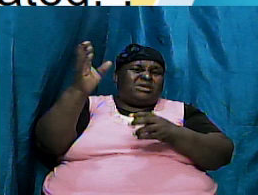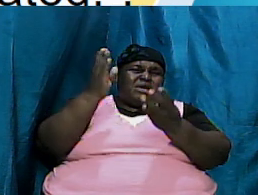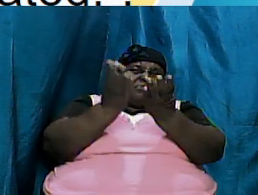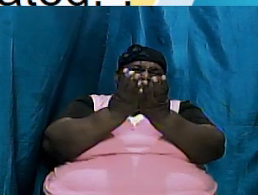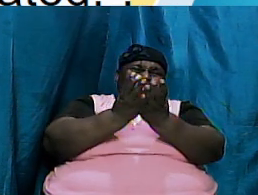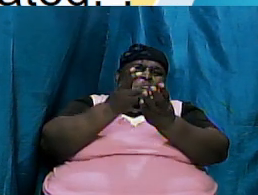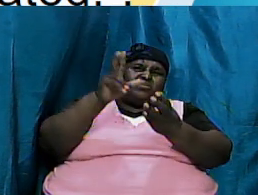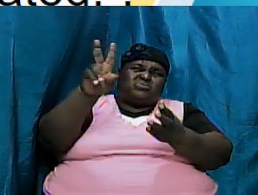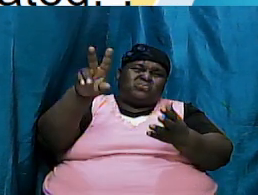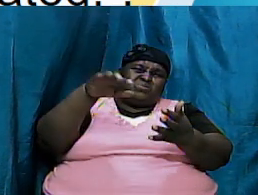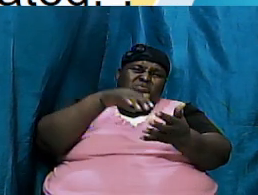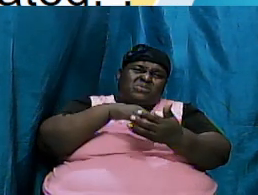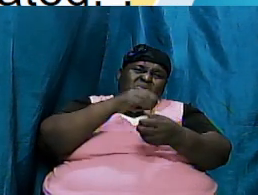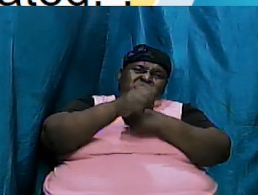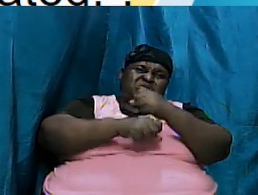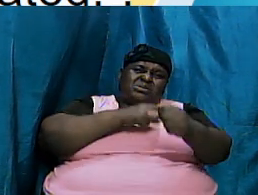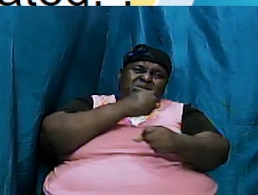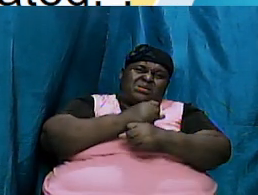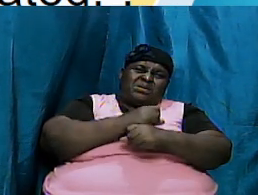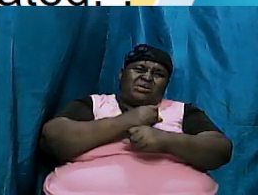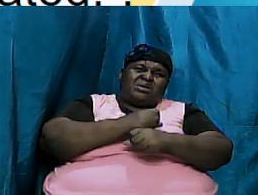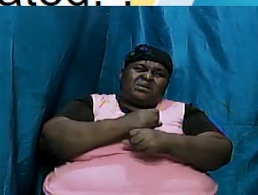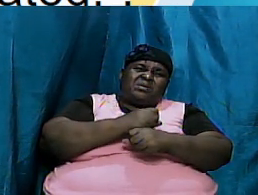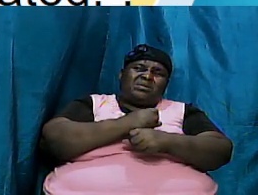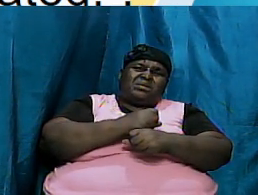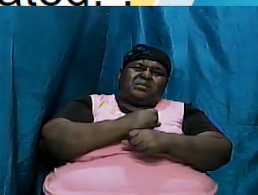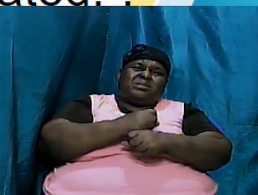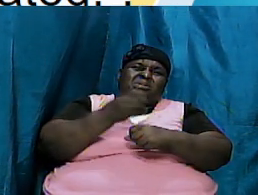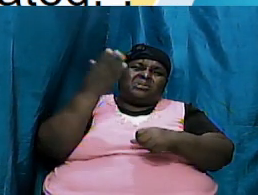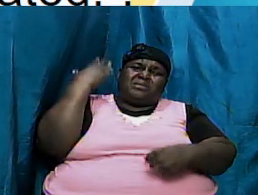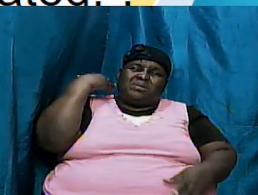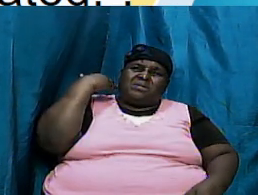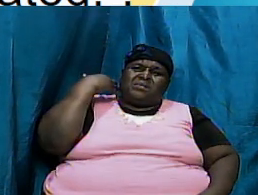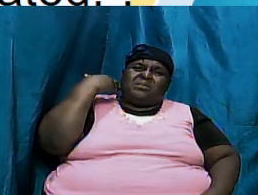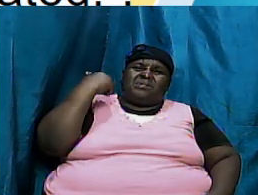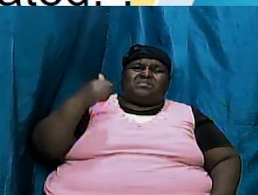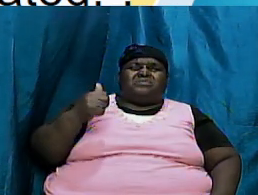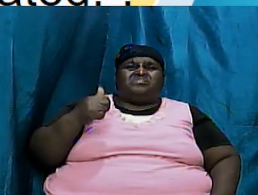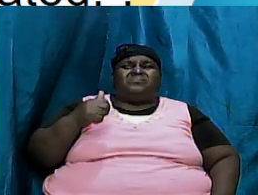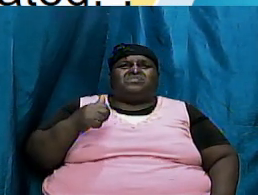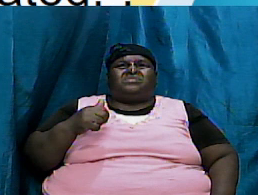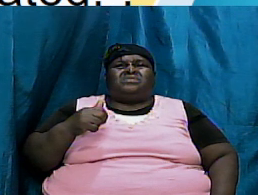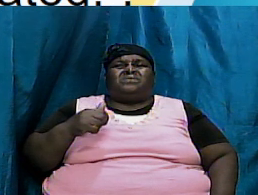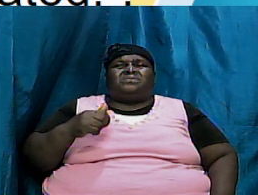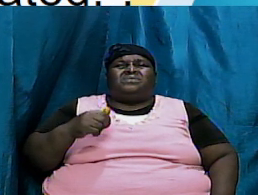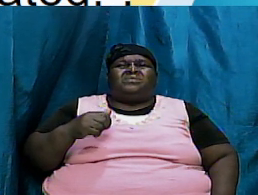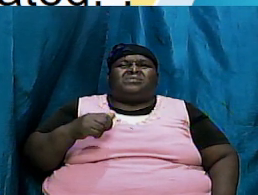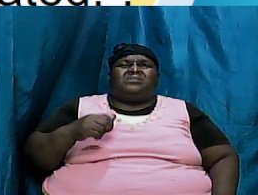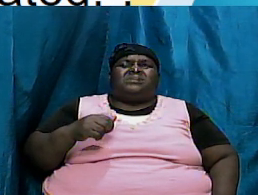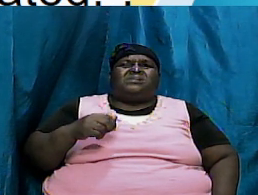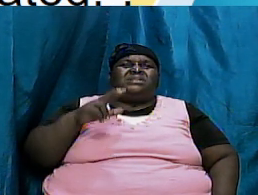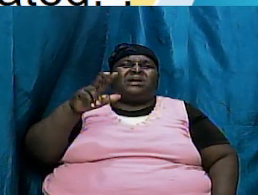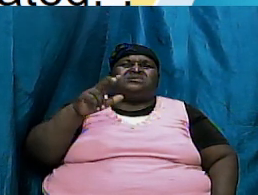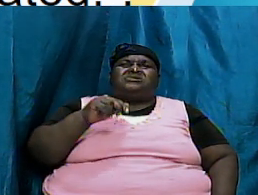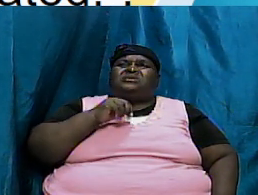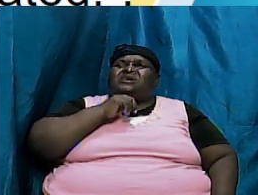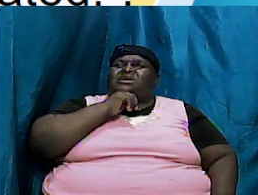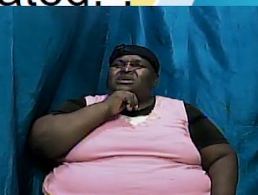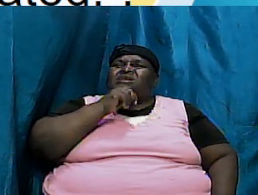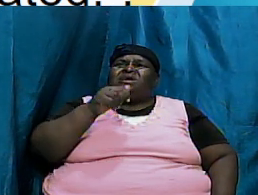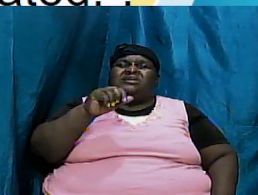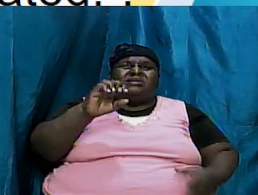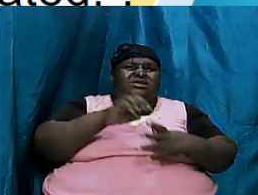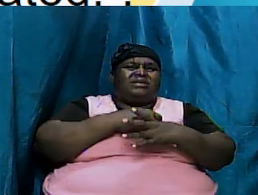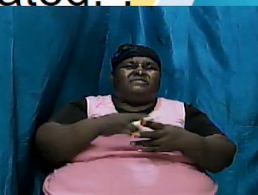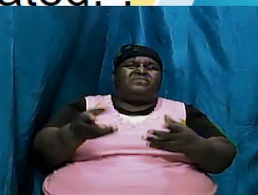you and I have been around for 40 50 30 60 years all of that and that that don't even come in like one chapter